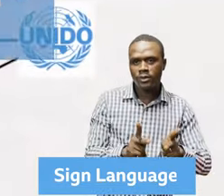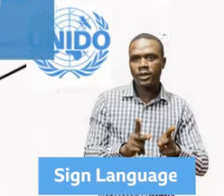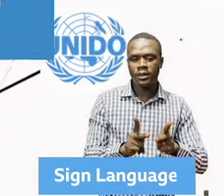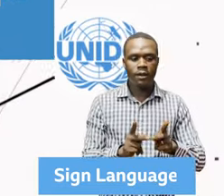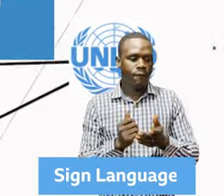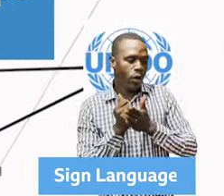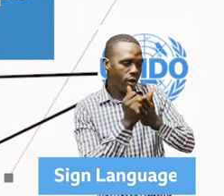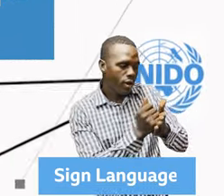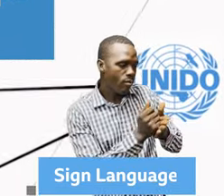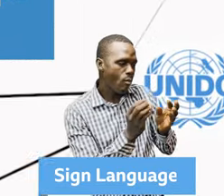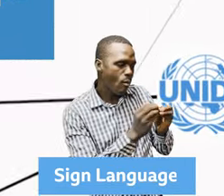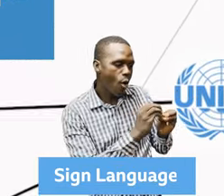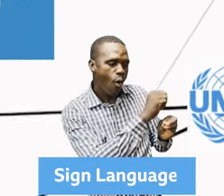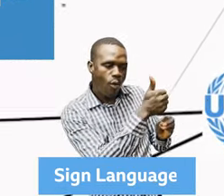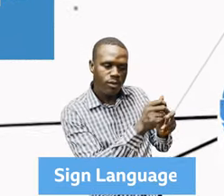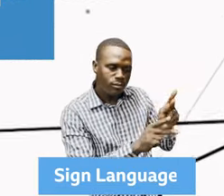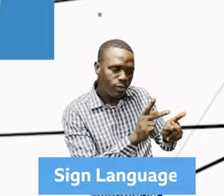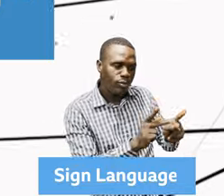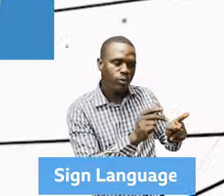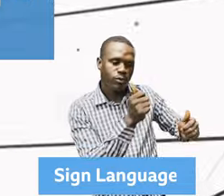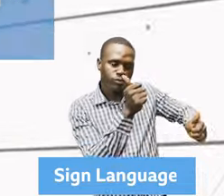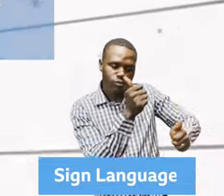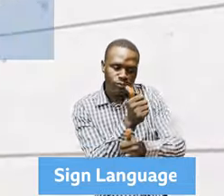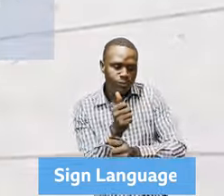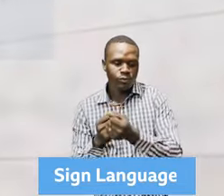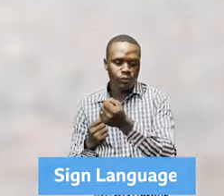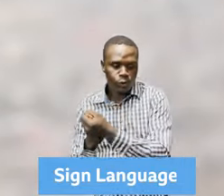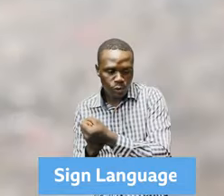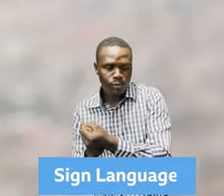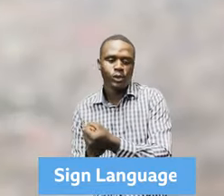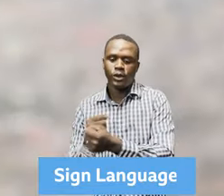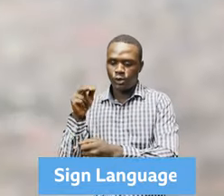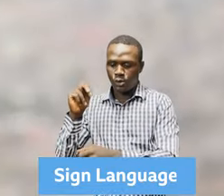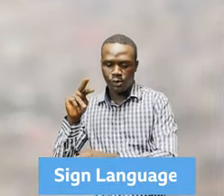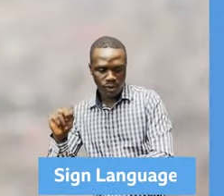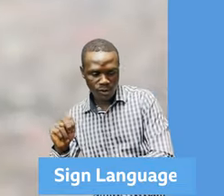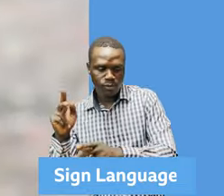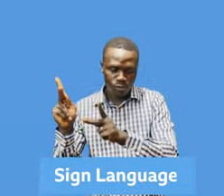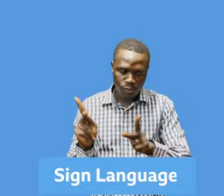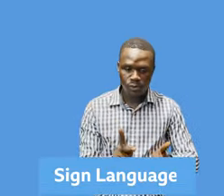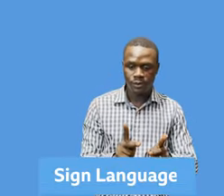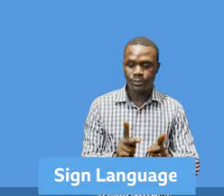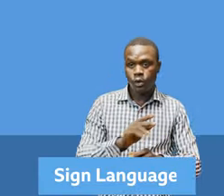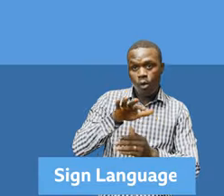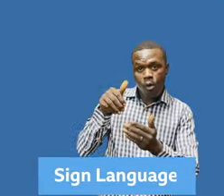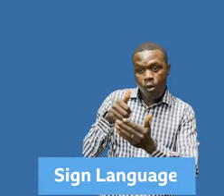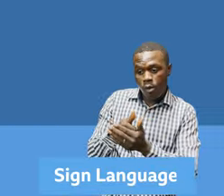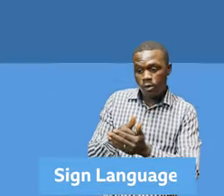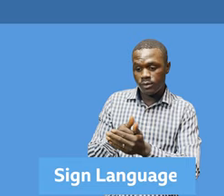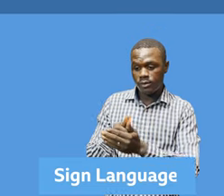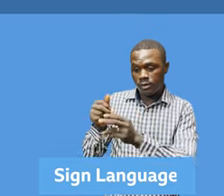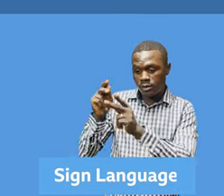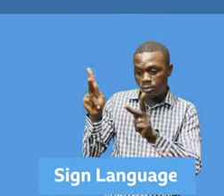to reinvigorate effective partnerships as outlined in the UN Secretary-General's Common Agenda. The